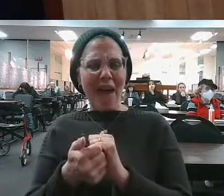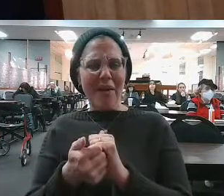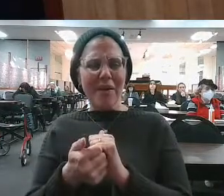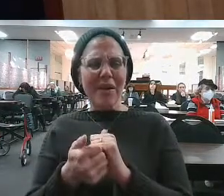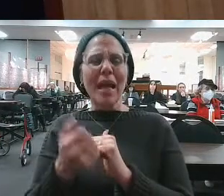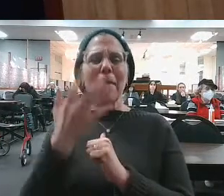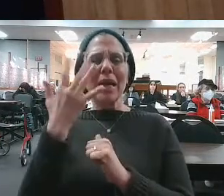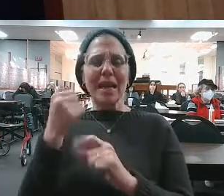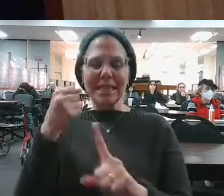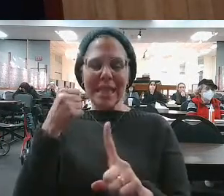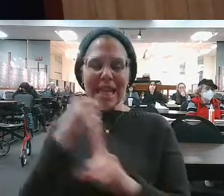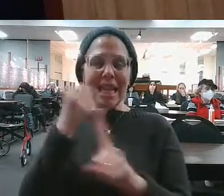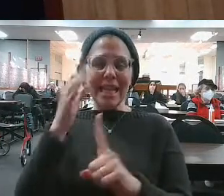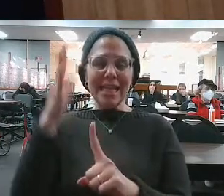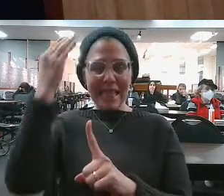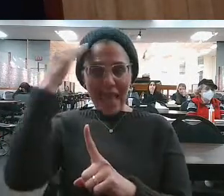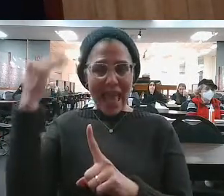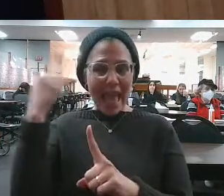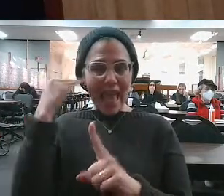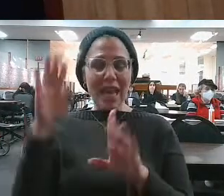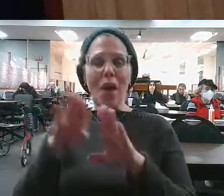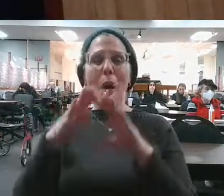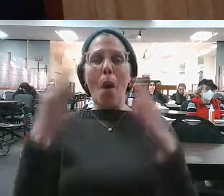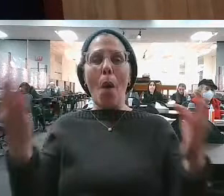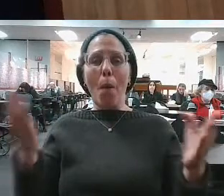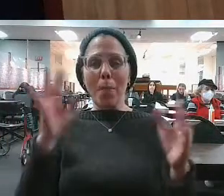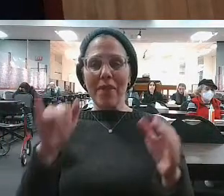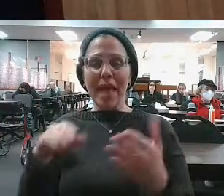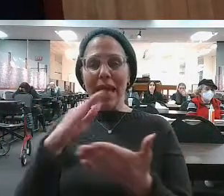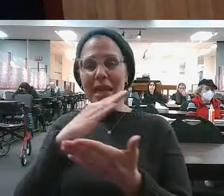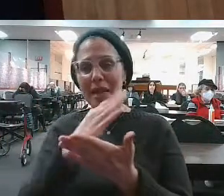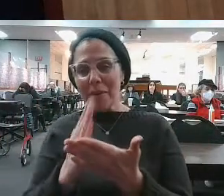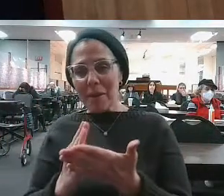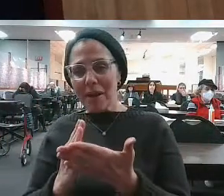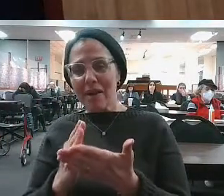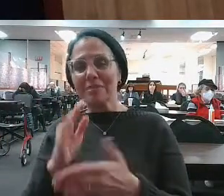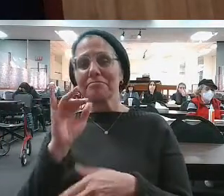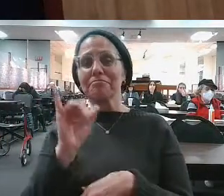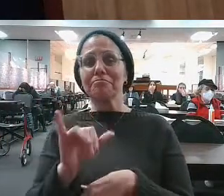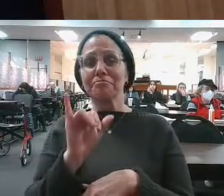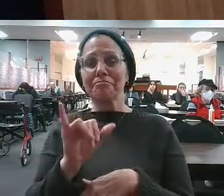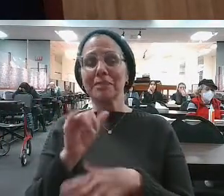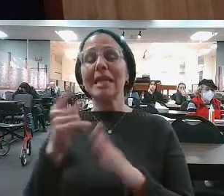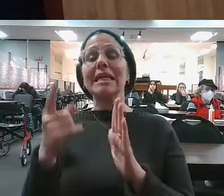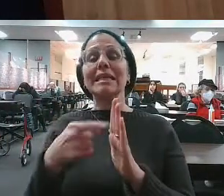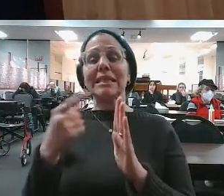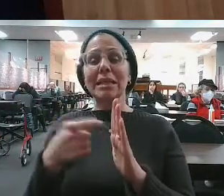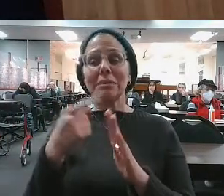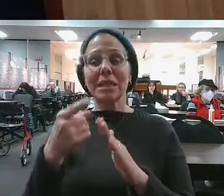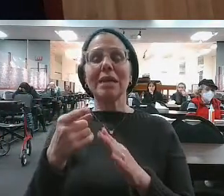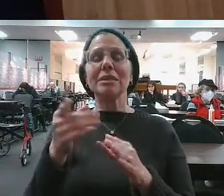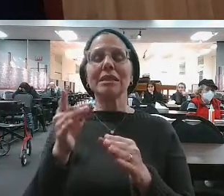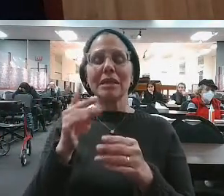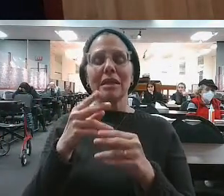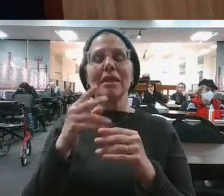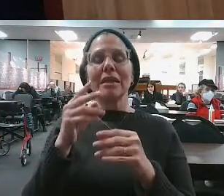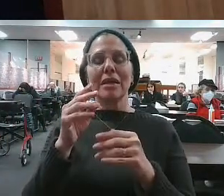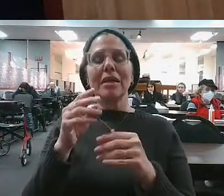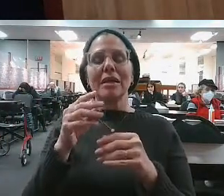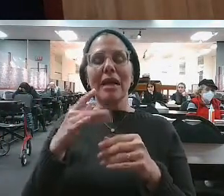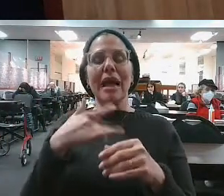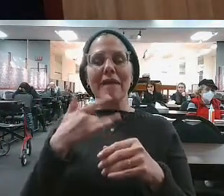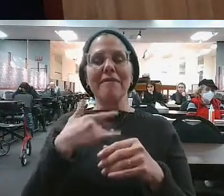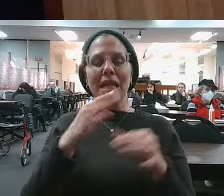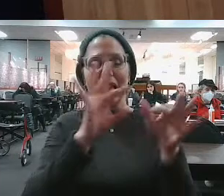Acquired savant syndrome knocked his head. I thought, wow, what an incredible metaphor. That sometimes is also spiritual acquired savant